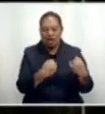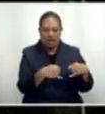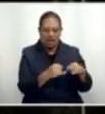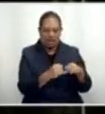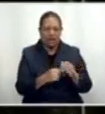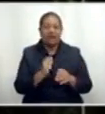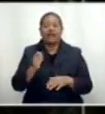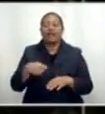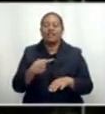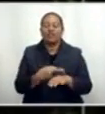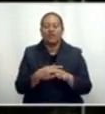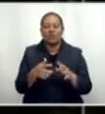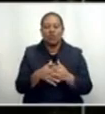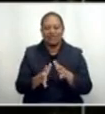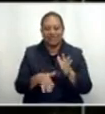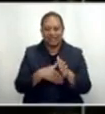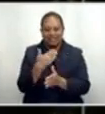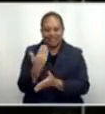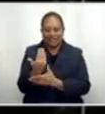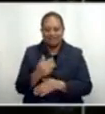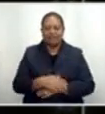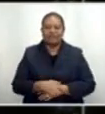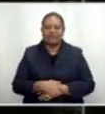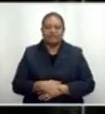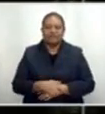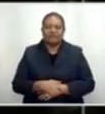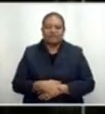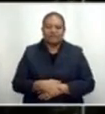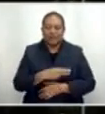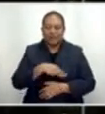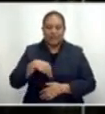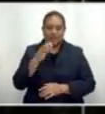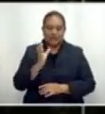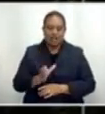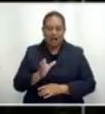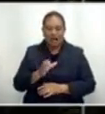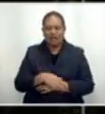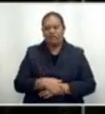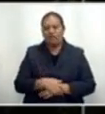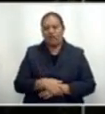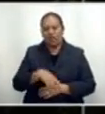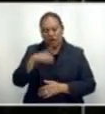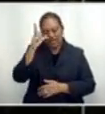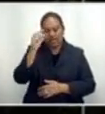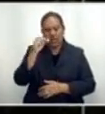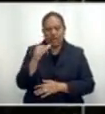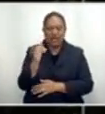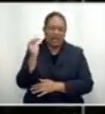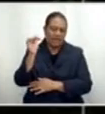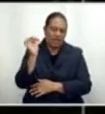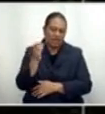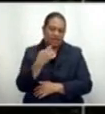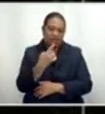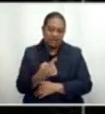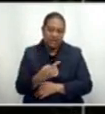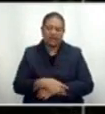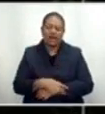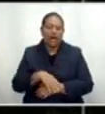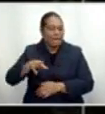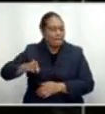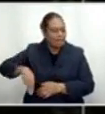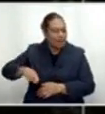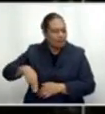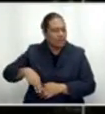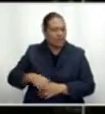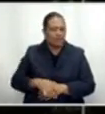next Wednesday. Minister for Ito Ke Affairs, Efremi Vasu, while highlighting the schedule of the week-long celebration, says members of the